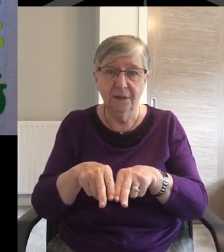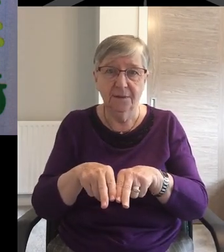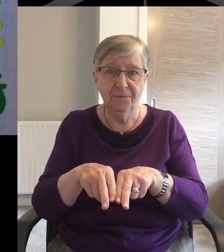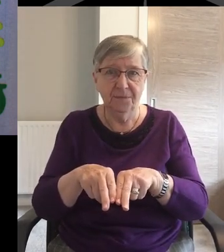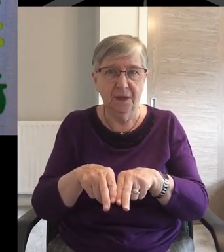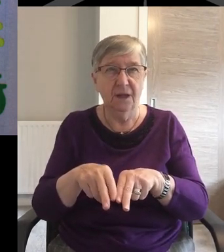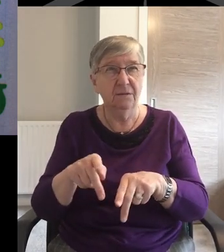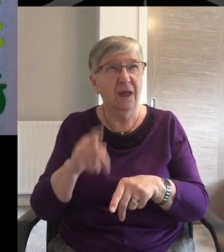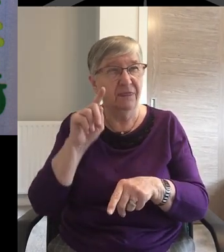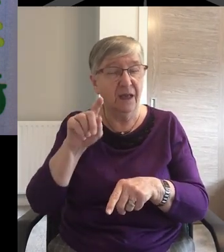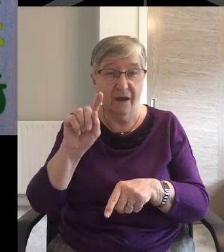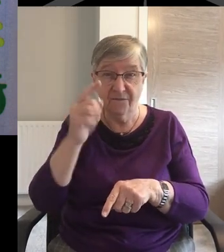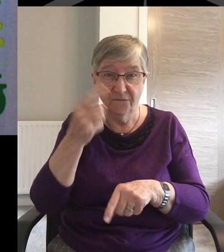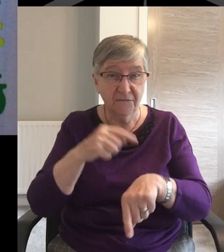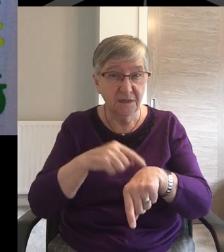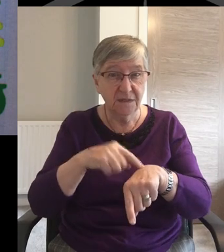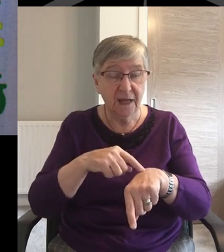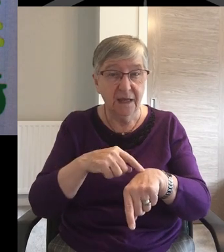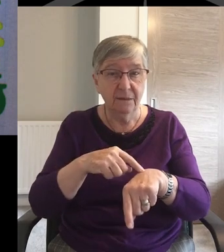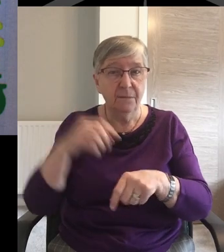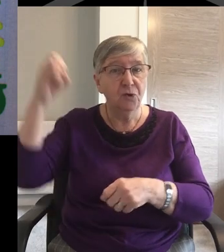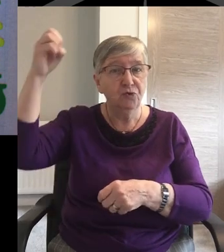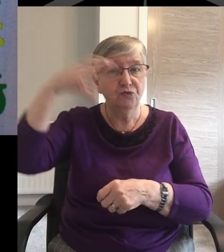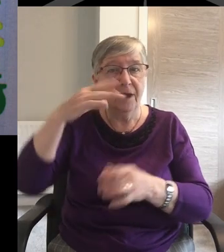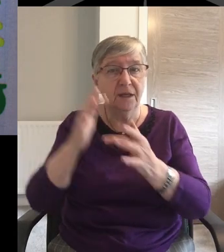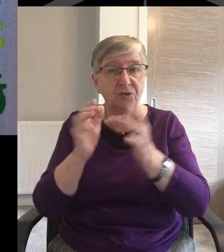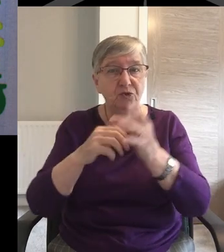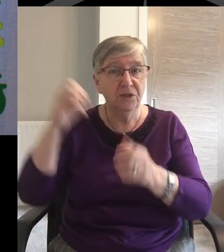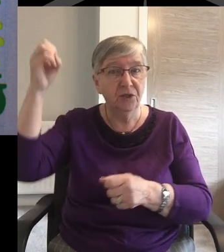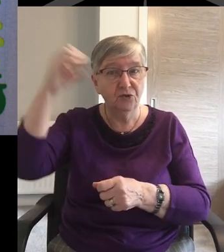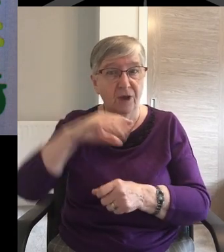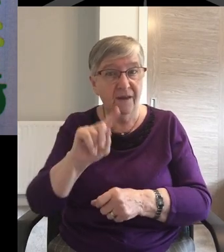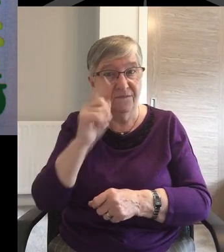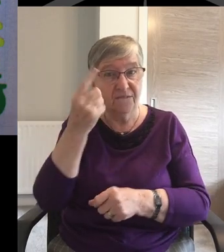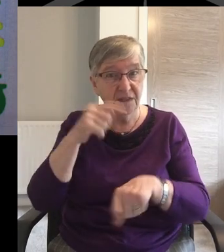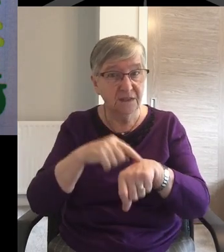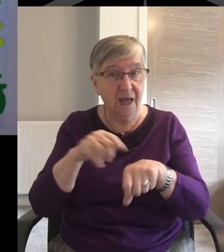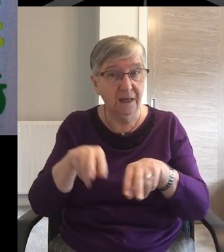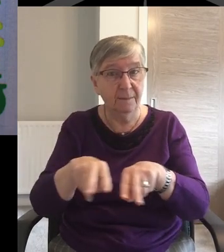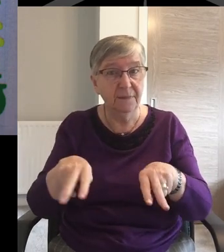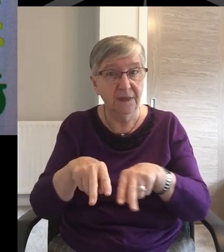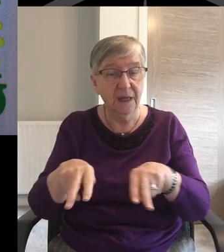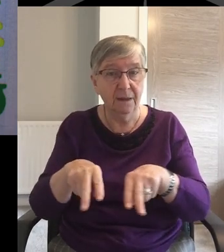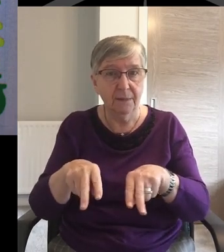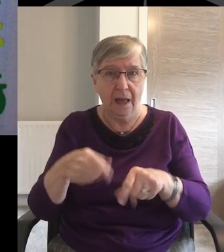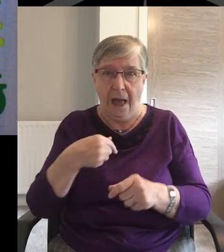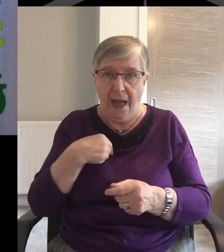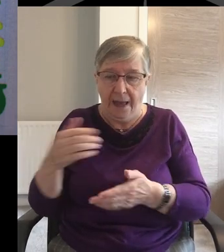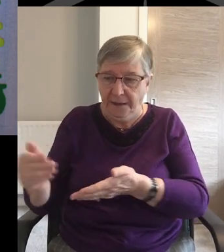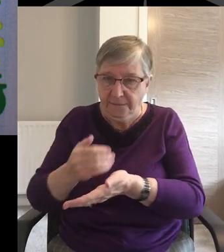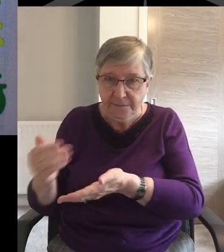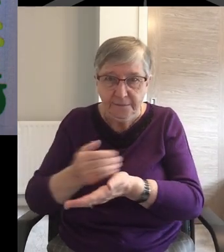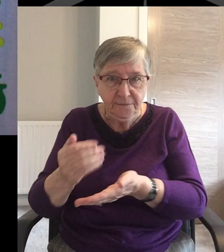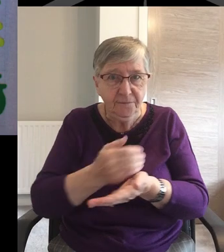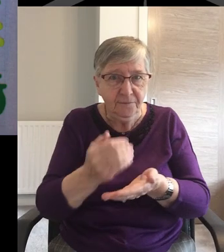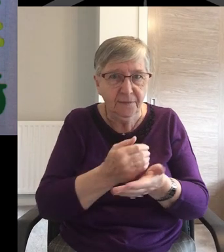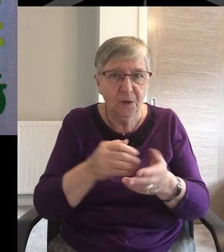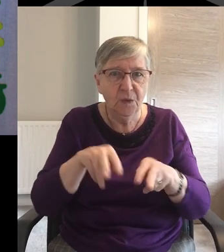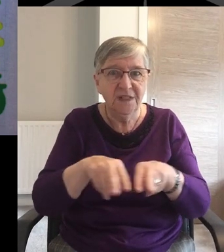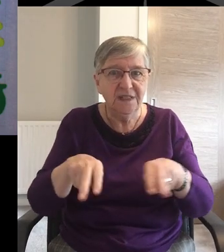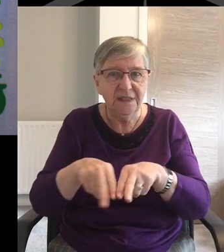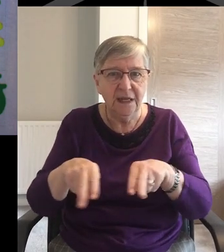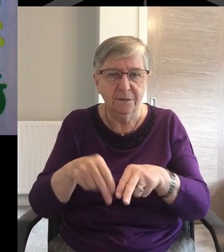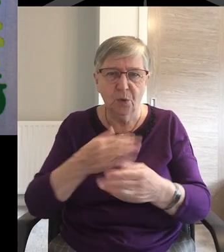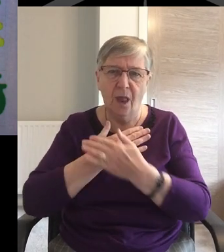the first recording of Shine Jesus Shine by Graham Kendrick. I got all the tapes I could, as I loved the new church